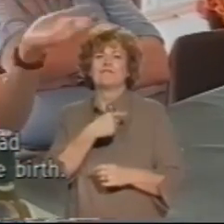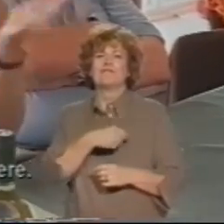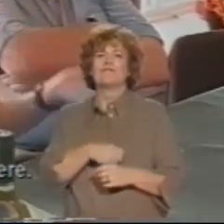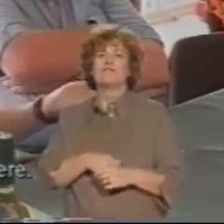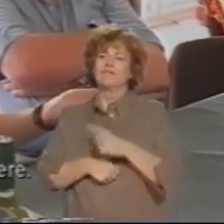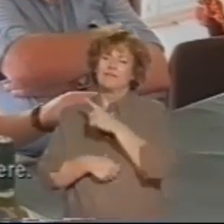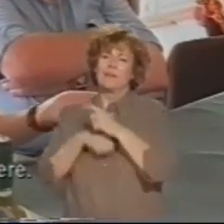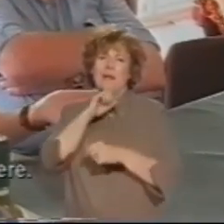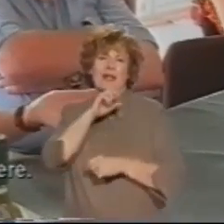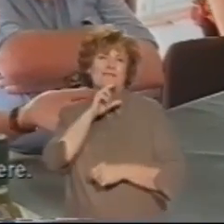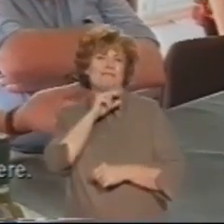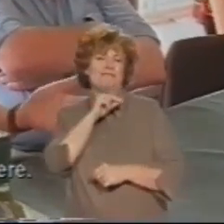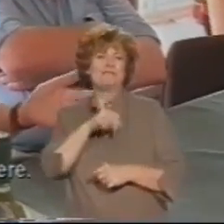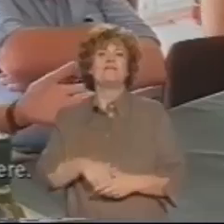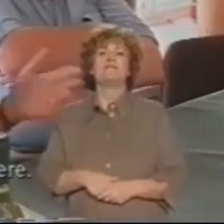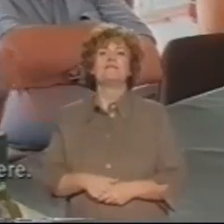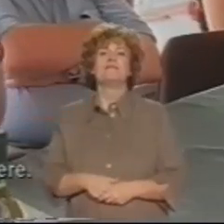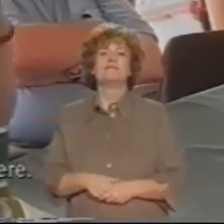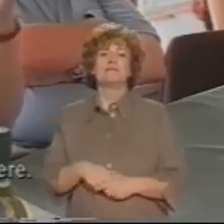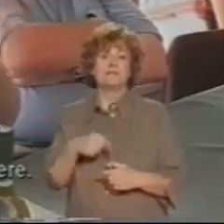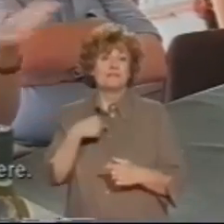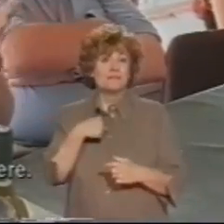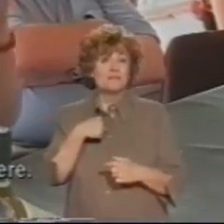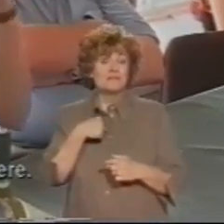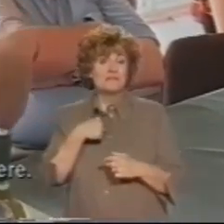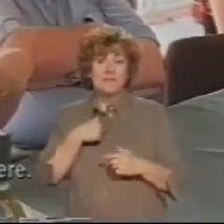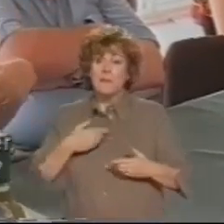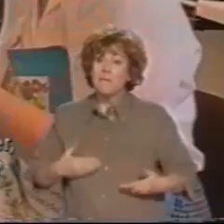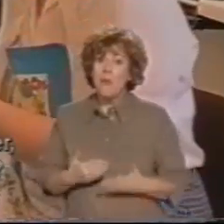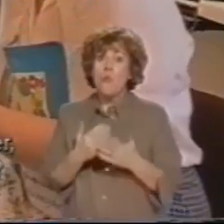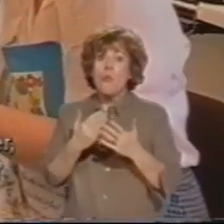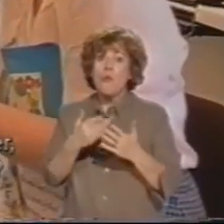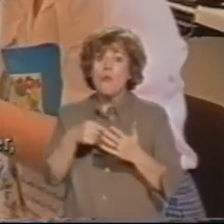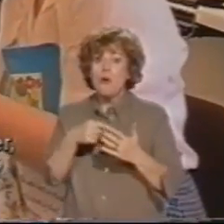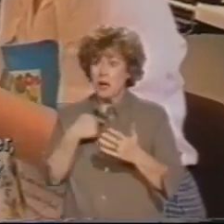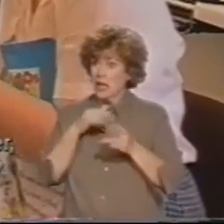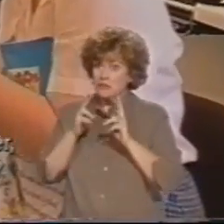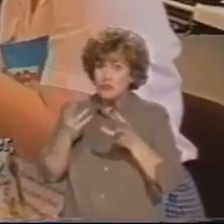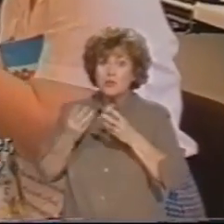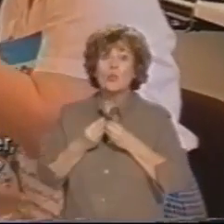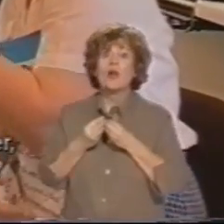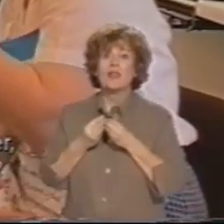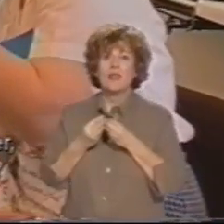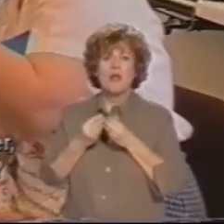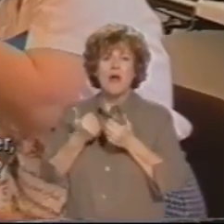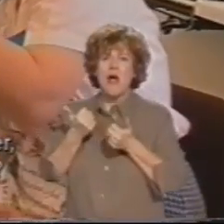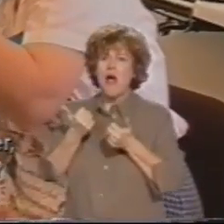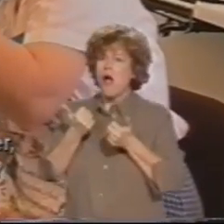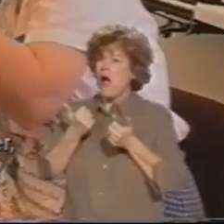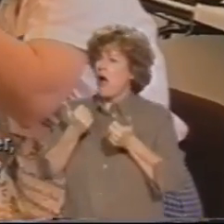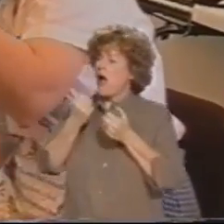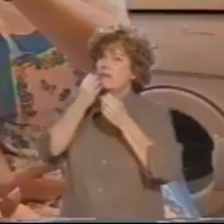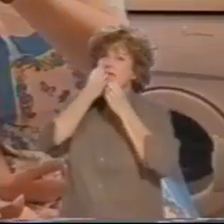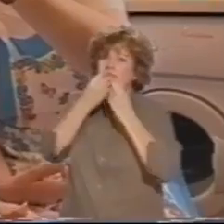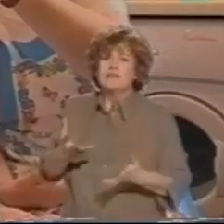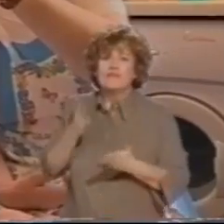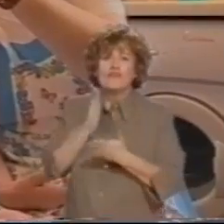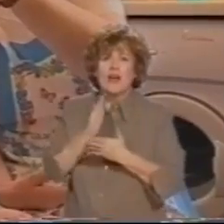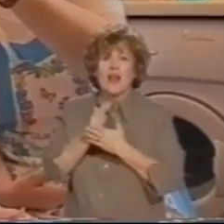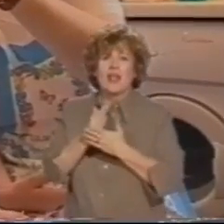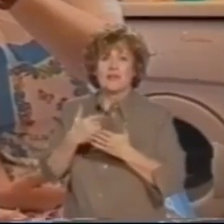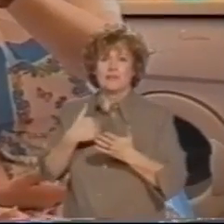That was really very fantastic to have an interpreter at the birth. I asked the social worker, how can you help me?